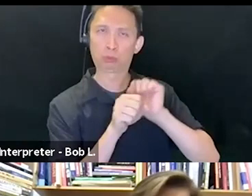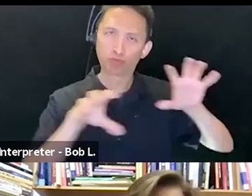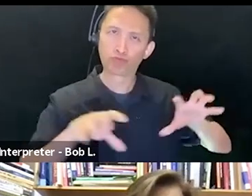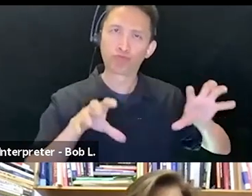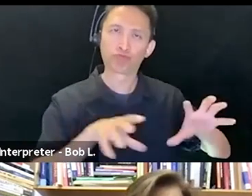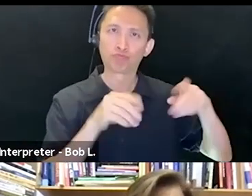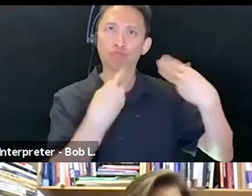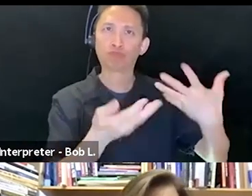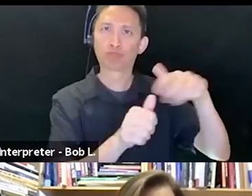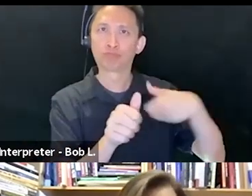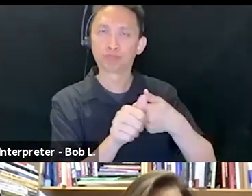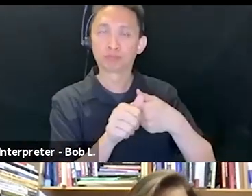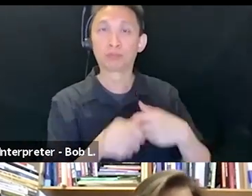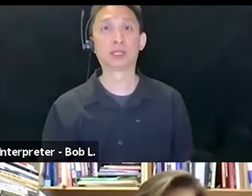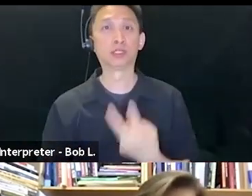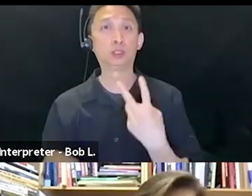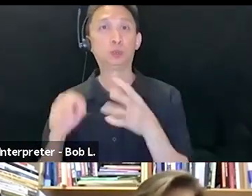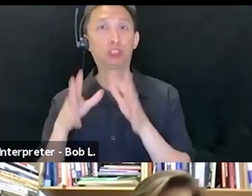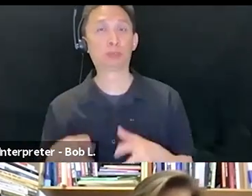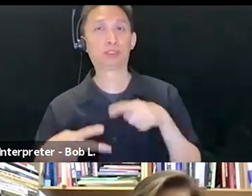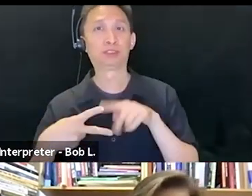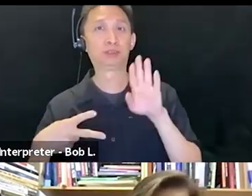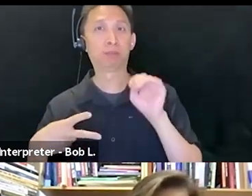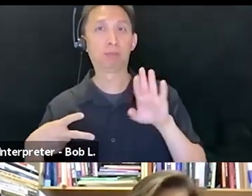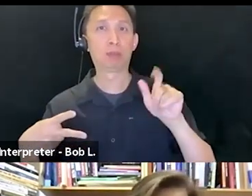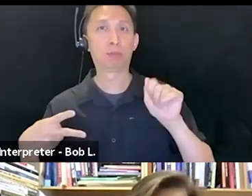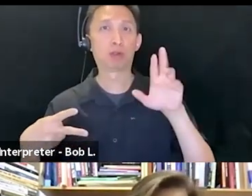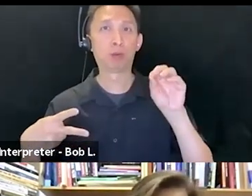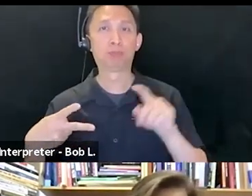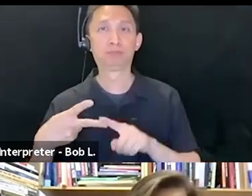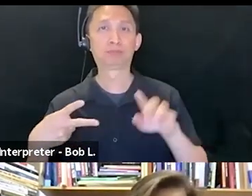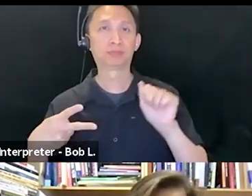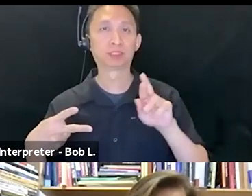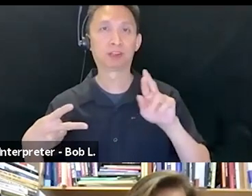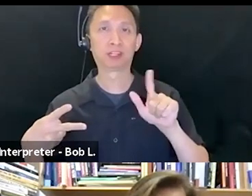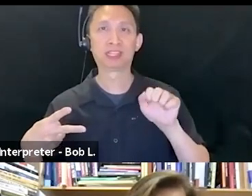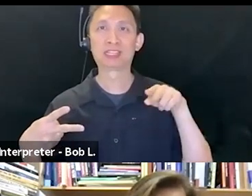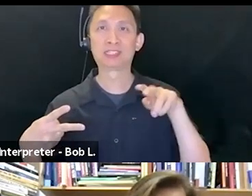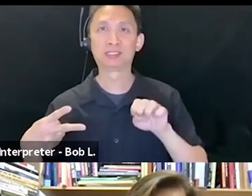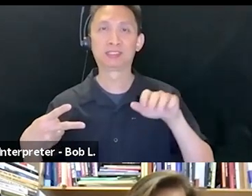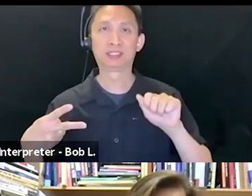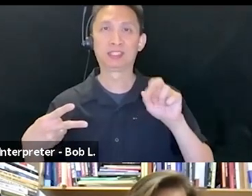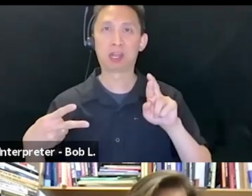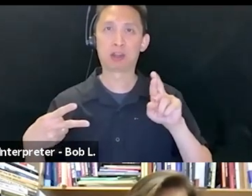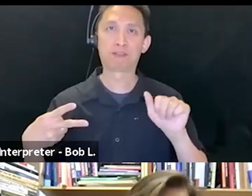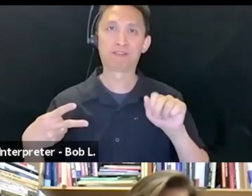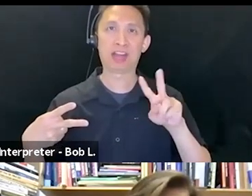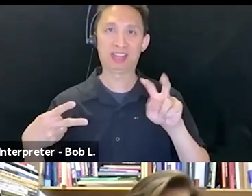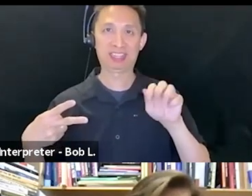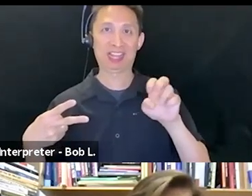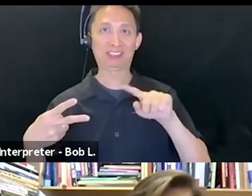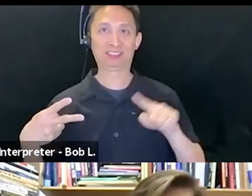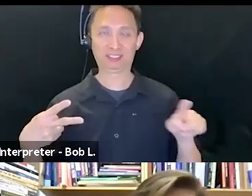interpreters, Bob Leparo and Arlene Navias. We also have a live transcript on which you can turn off at the bottom of